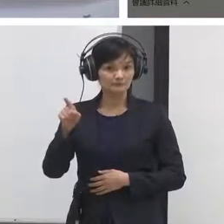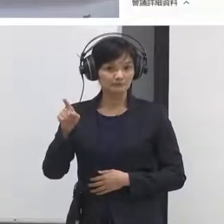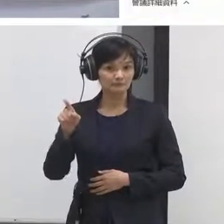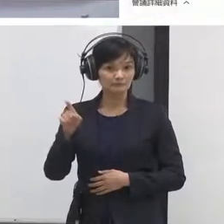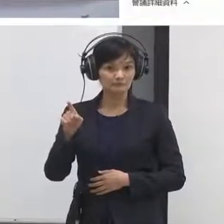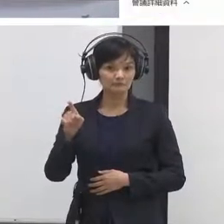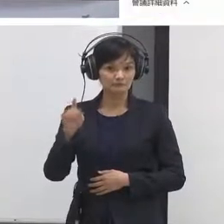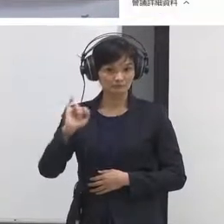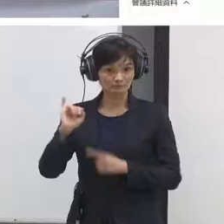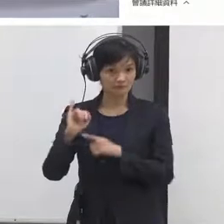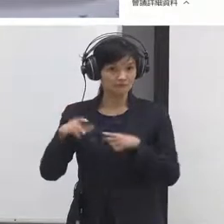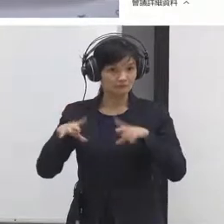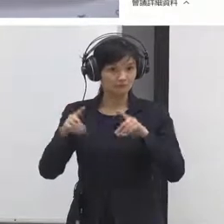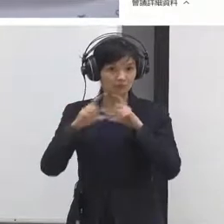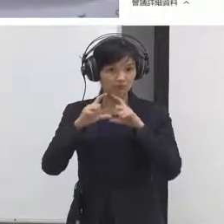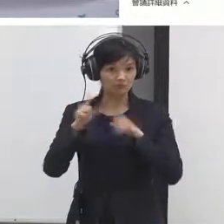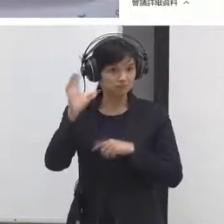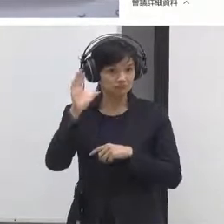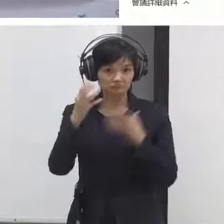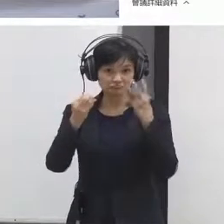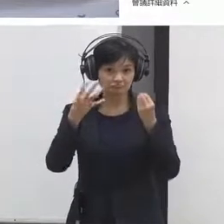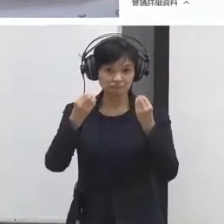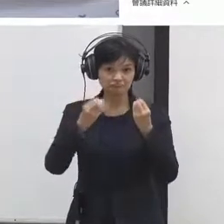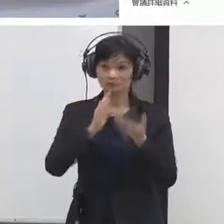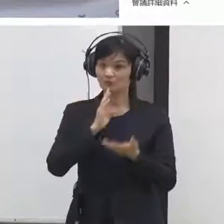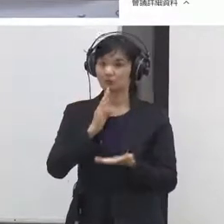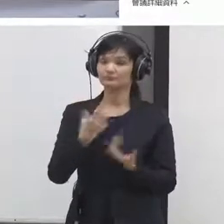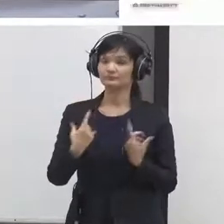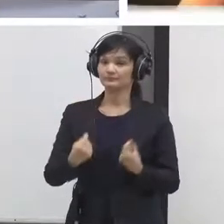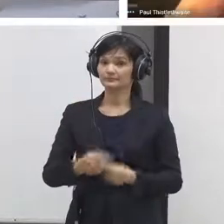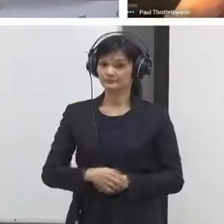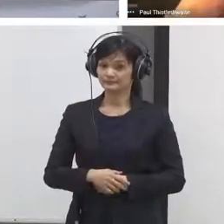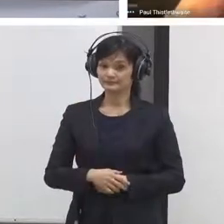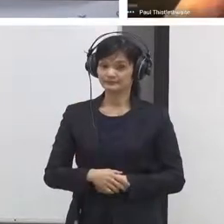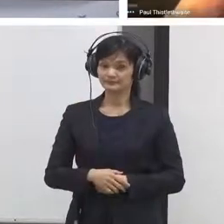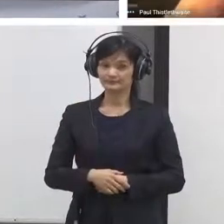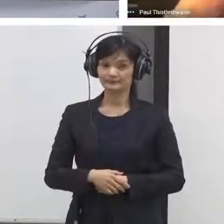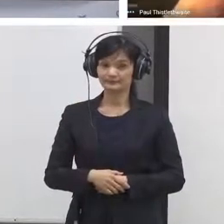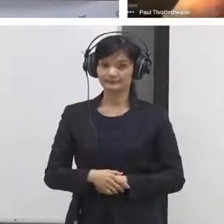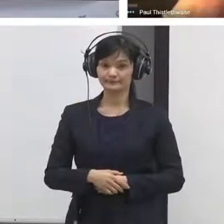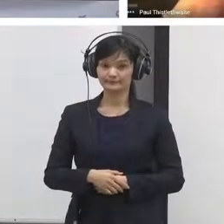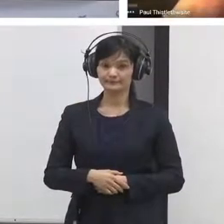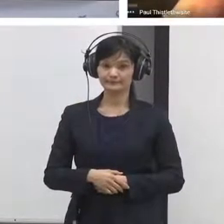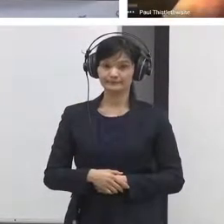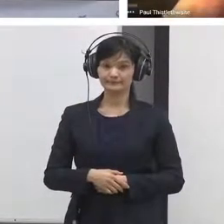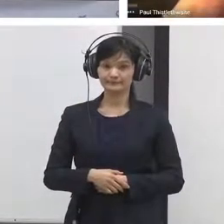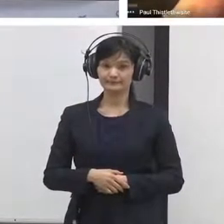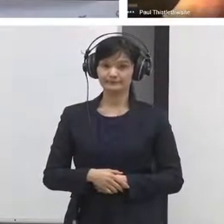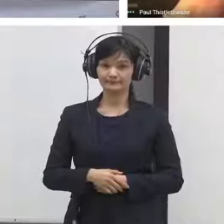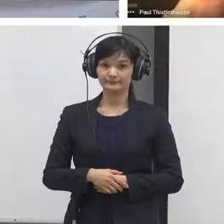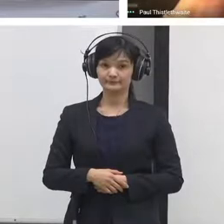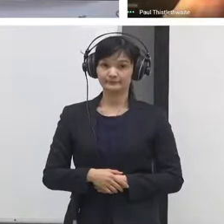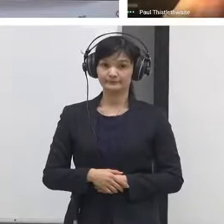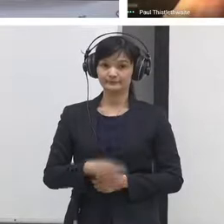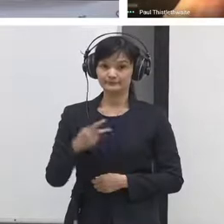well. Not clear, no. Okay. Maybe. Okay. Can you hear me now?